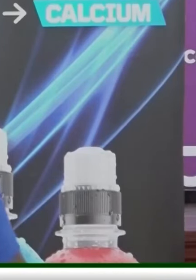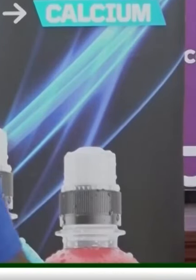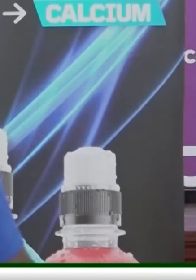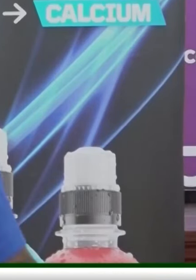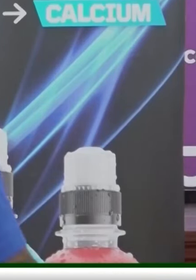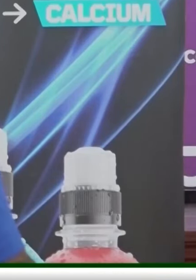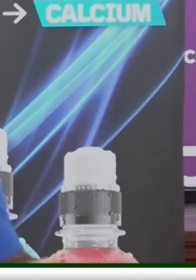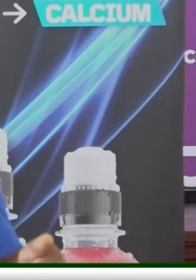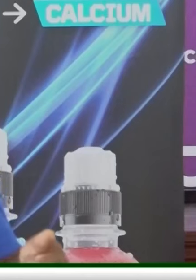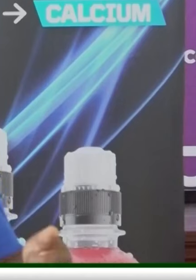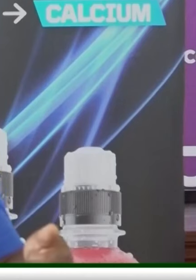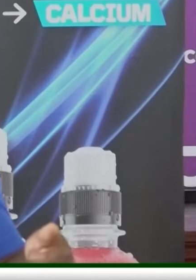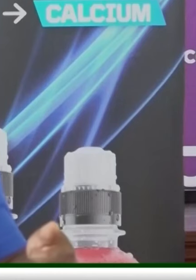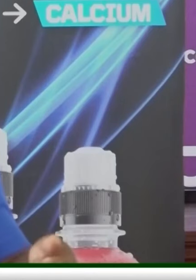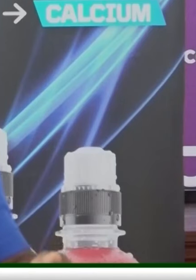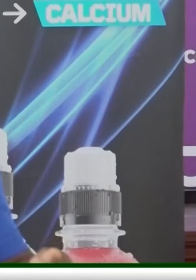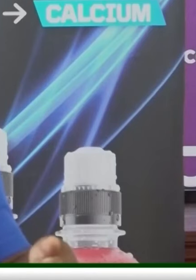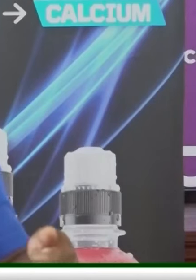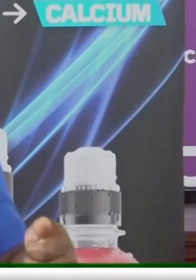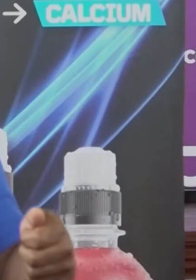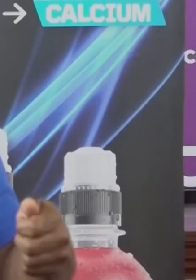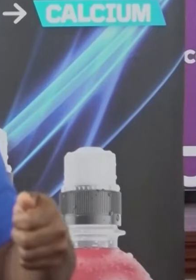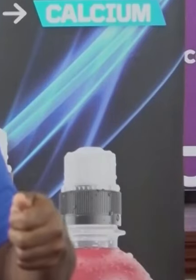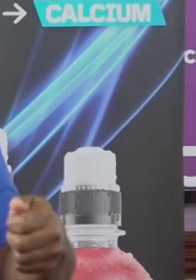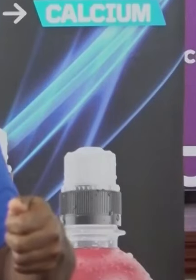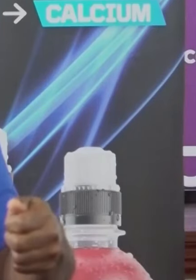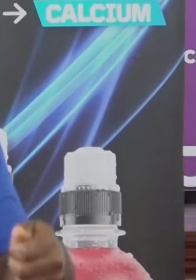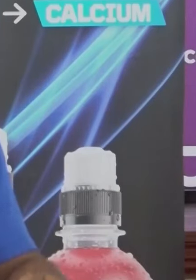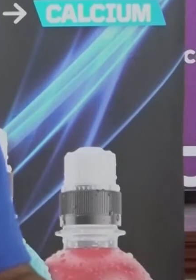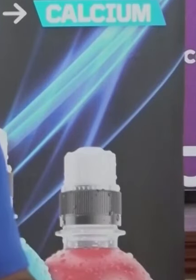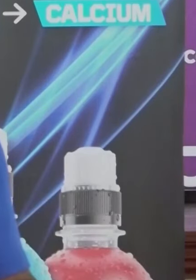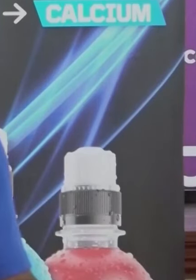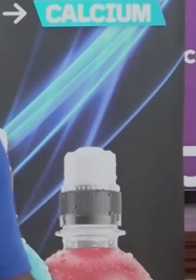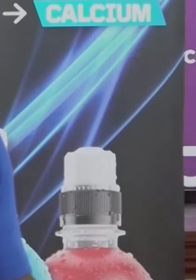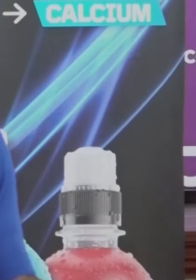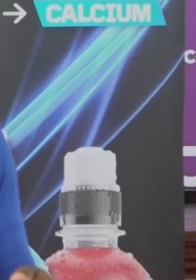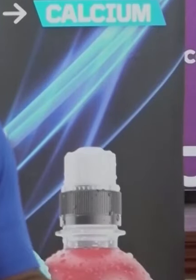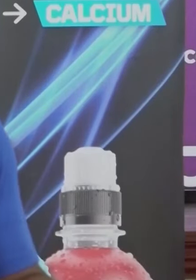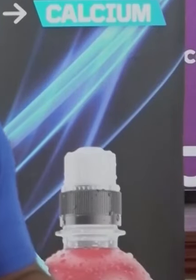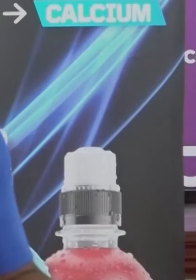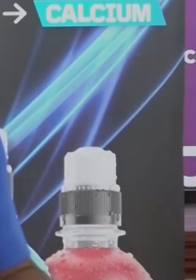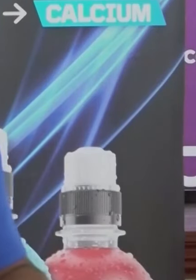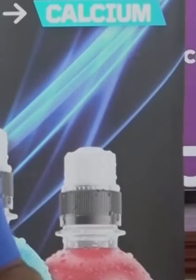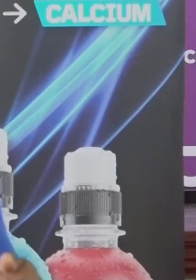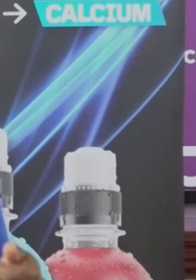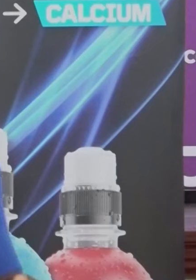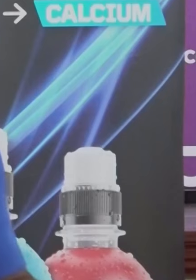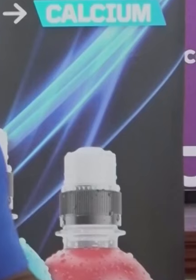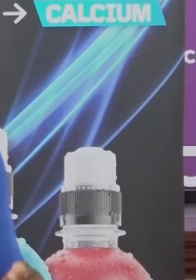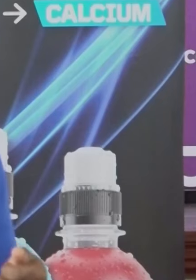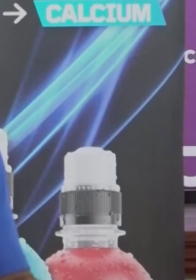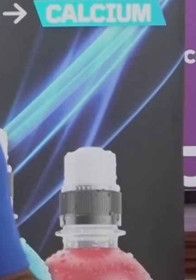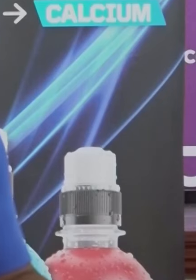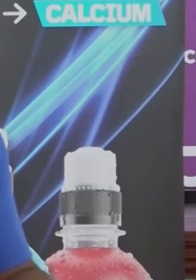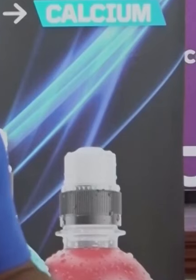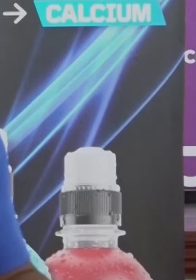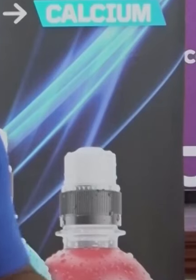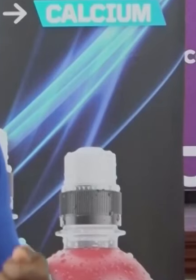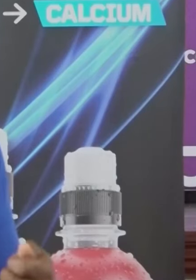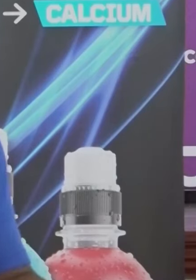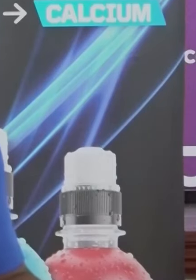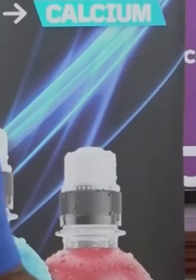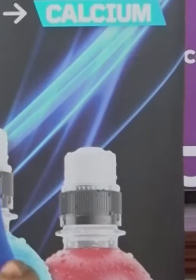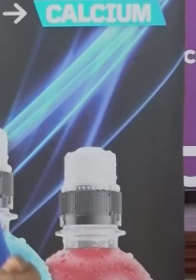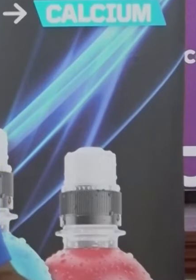championship. And sometimes the situation that you are presented with provides an opportunity to